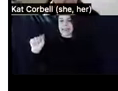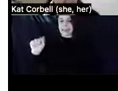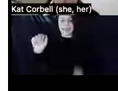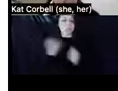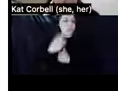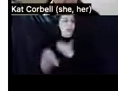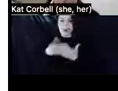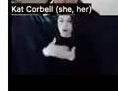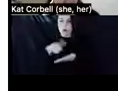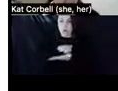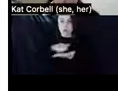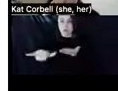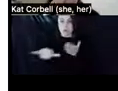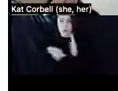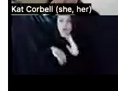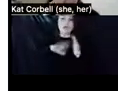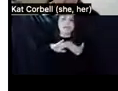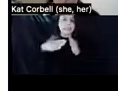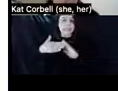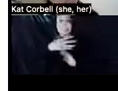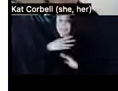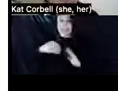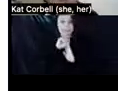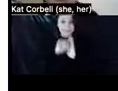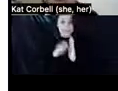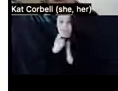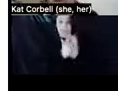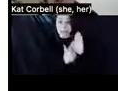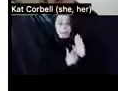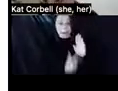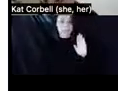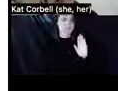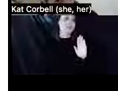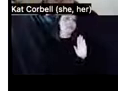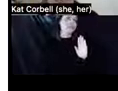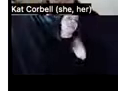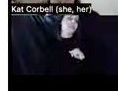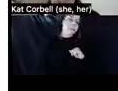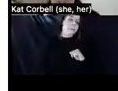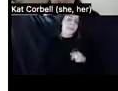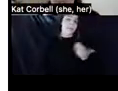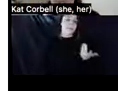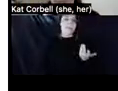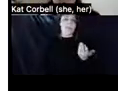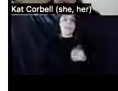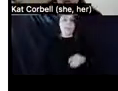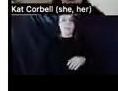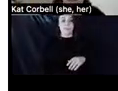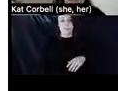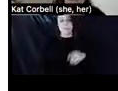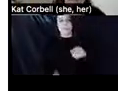Uh, tenancy rights should be strengthened for all supportive housings, permanent or transitional. Uh, yeah, this last, uh,